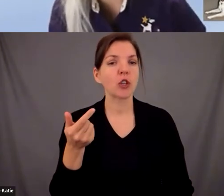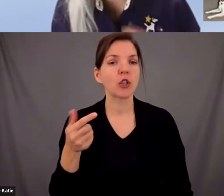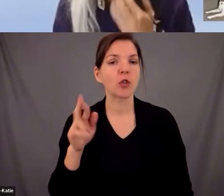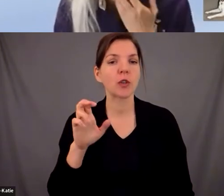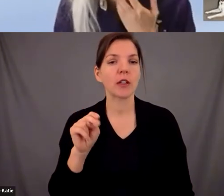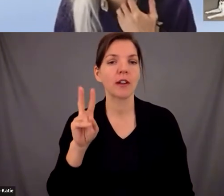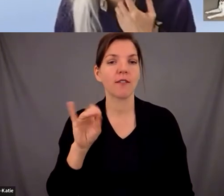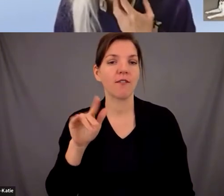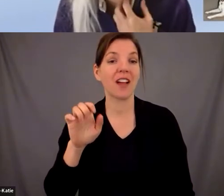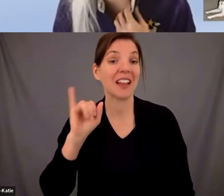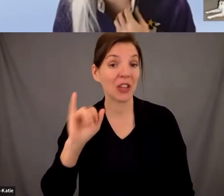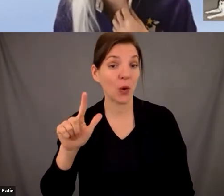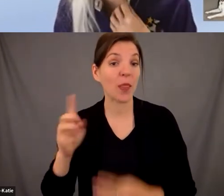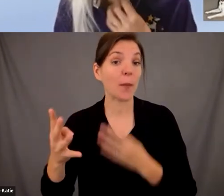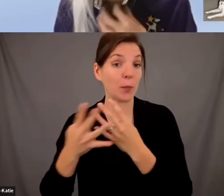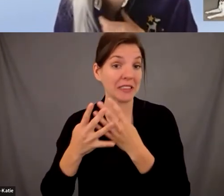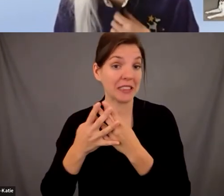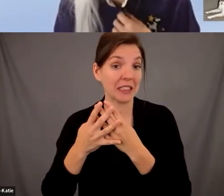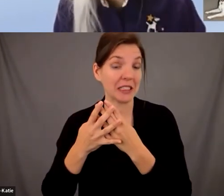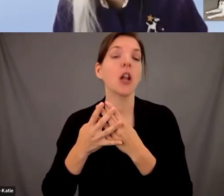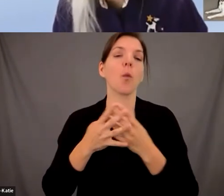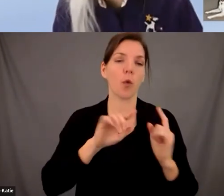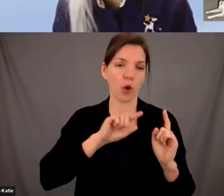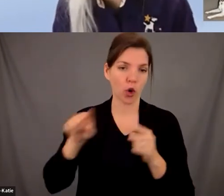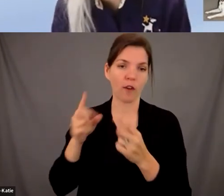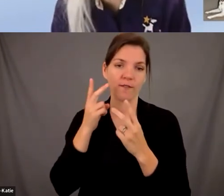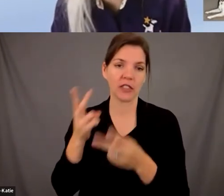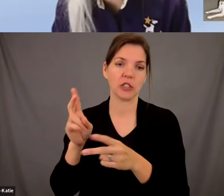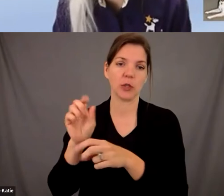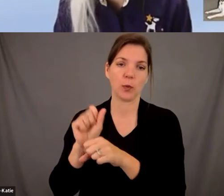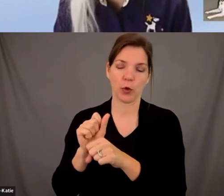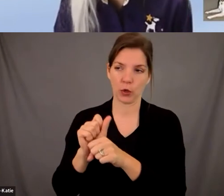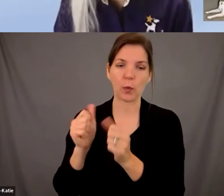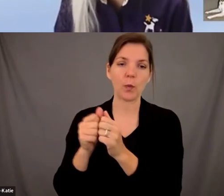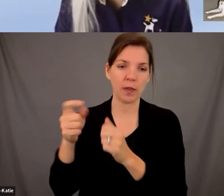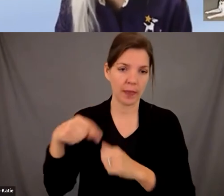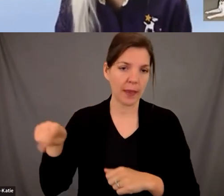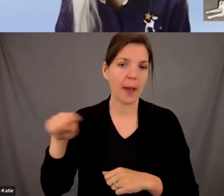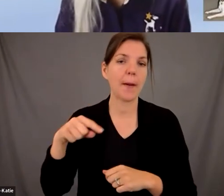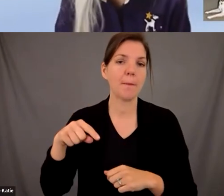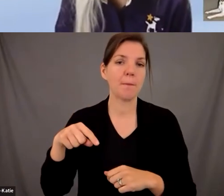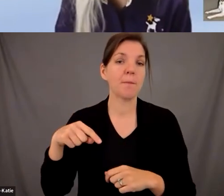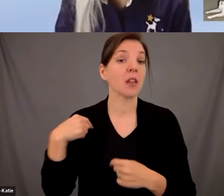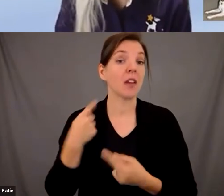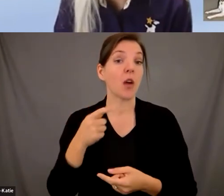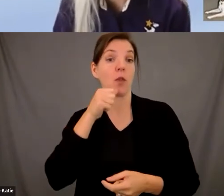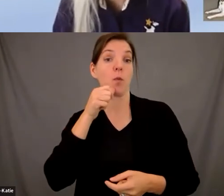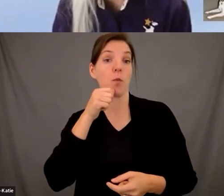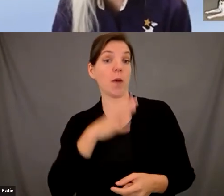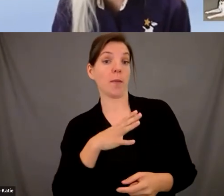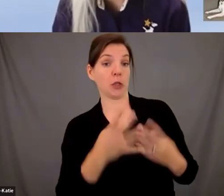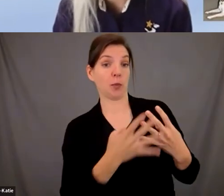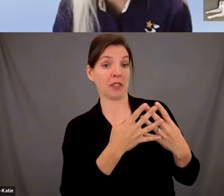a federal correction facility uh previously for almost 19 years we were in a women's prison here in the state of missouri